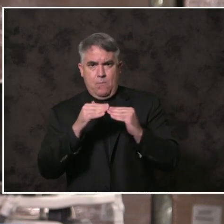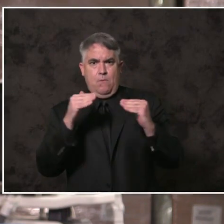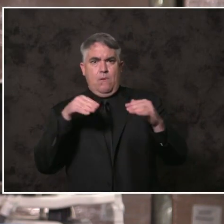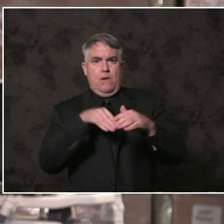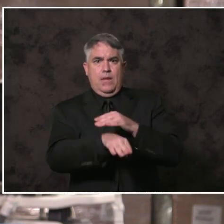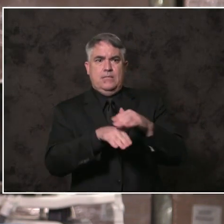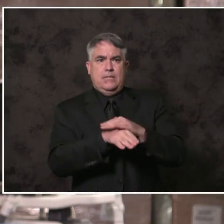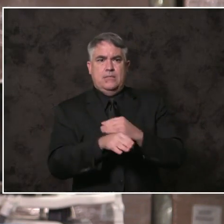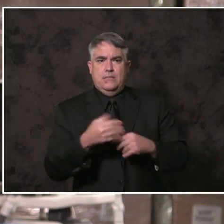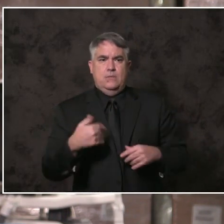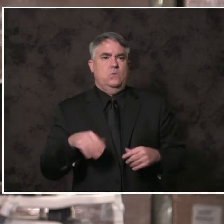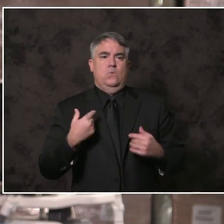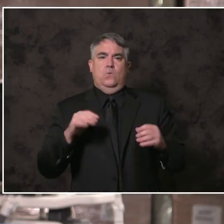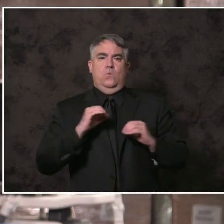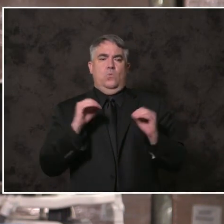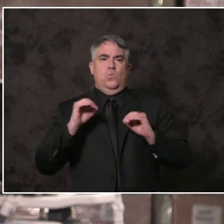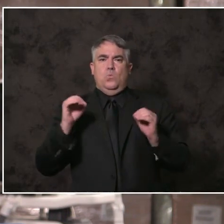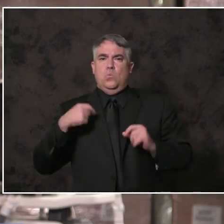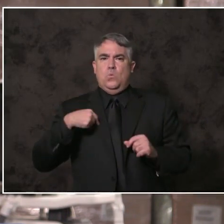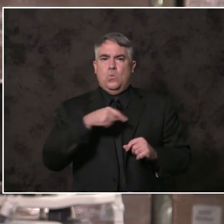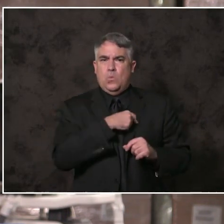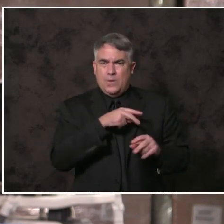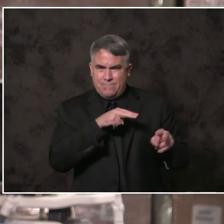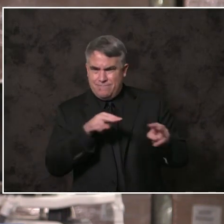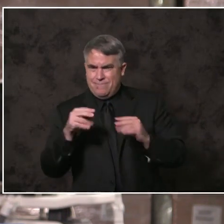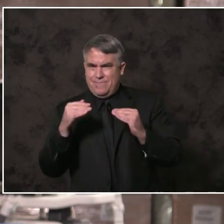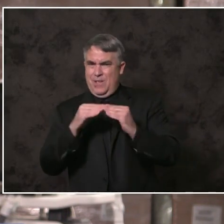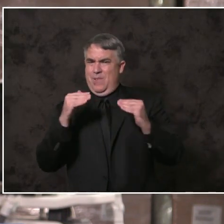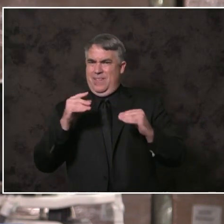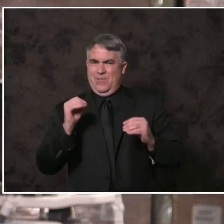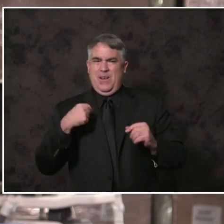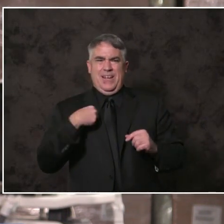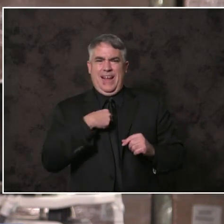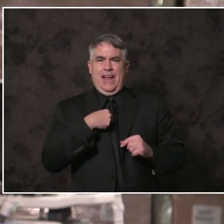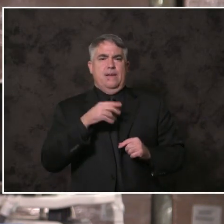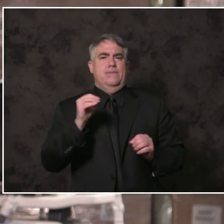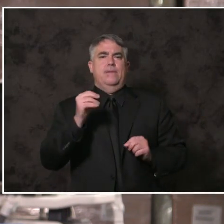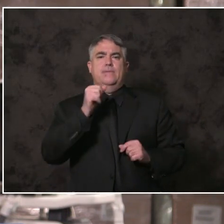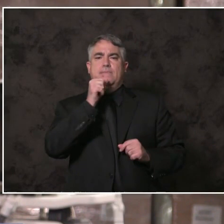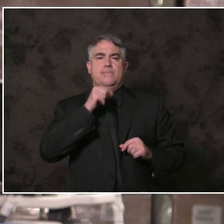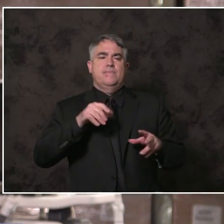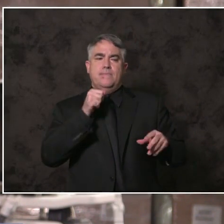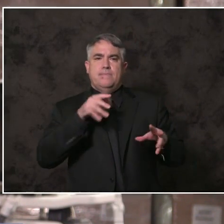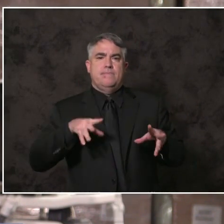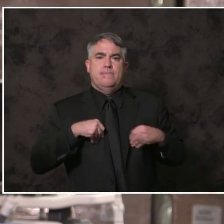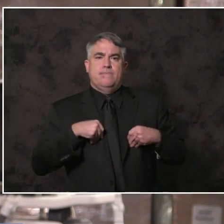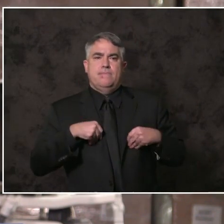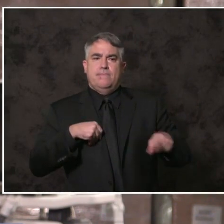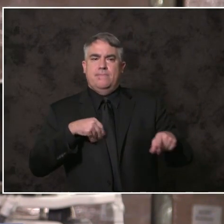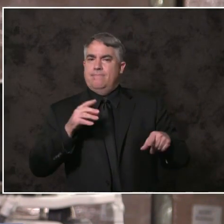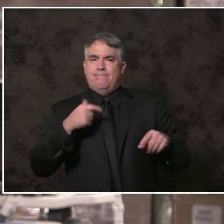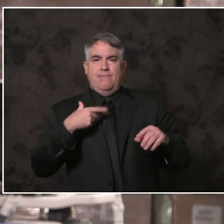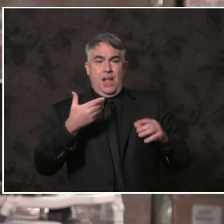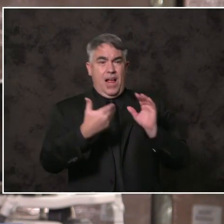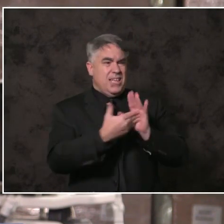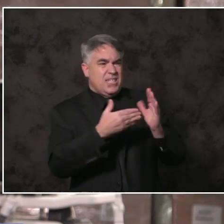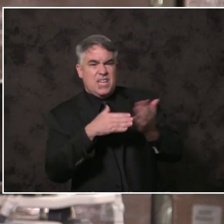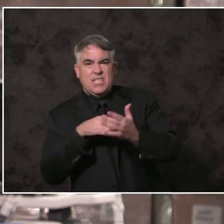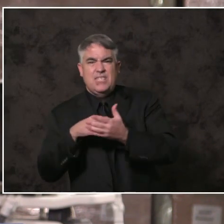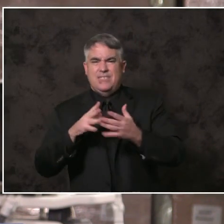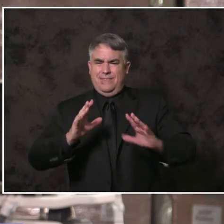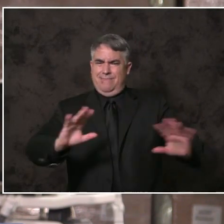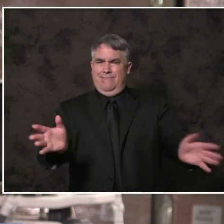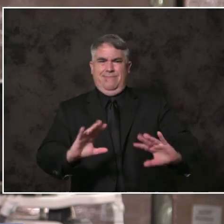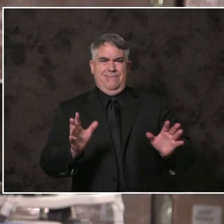must overcome. A pandemic of intolerance that we must unify against. And so tonight, let us resolve to